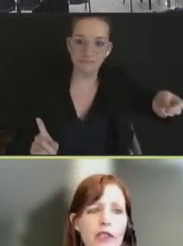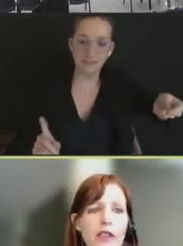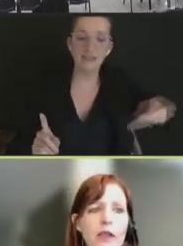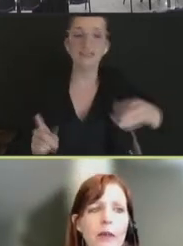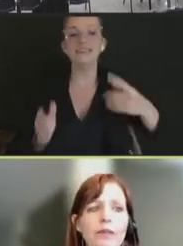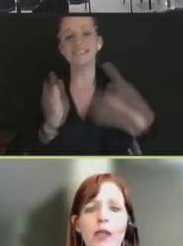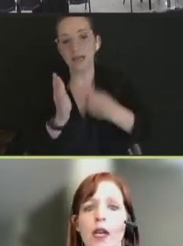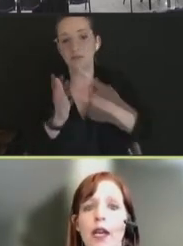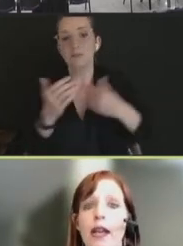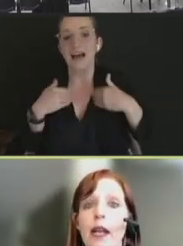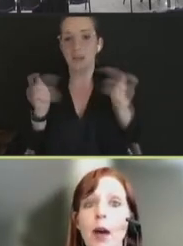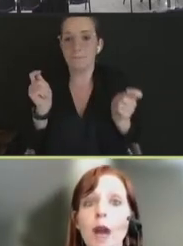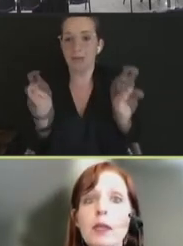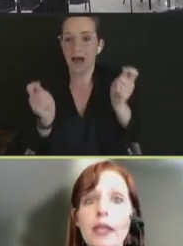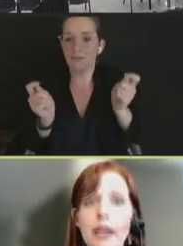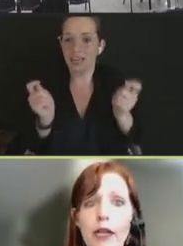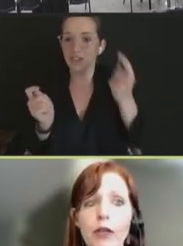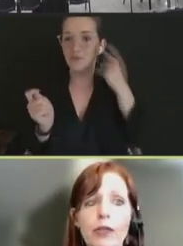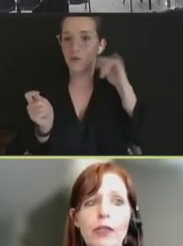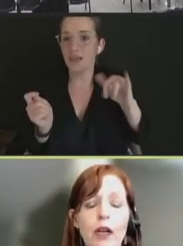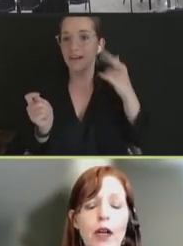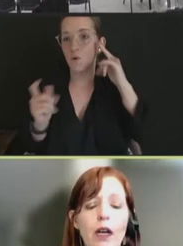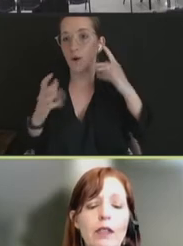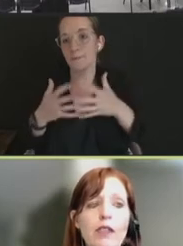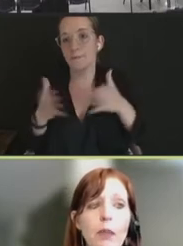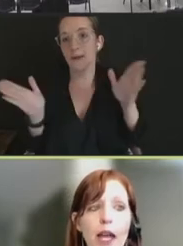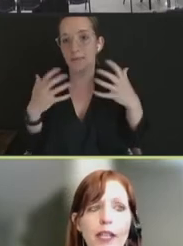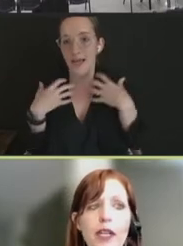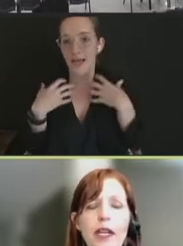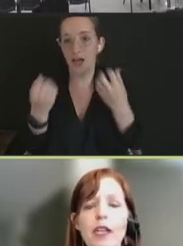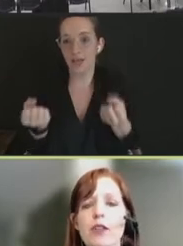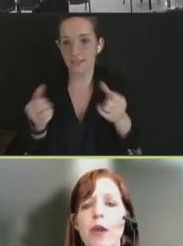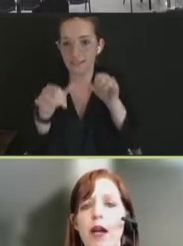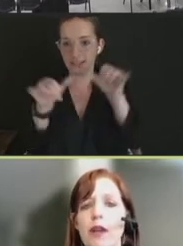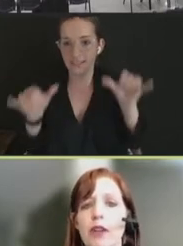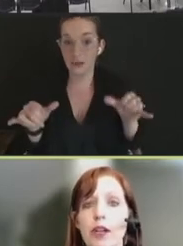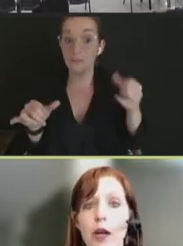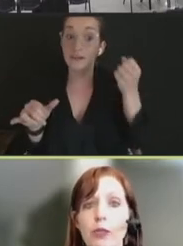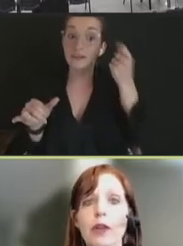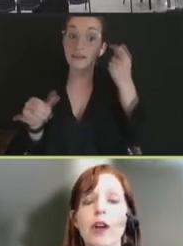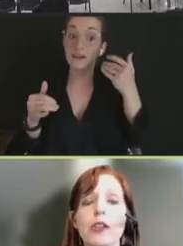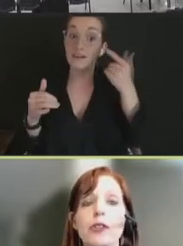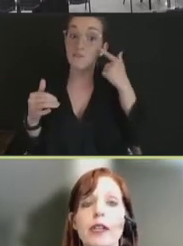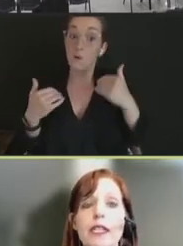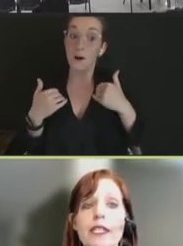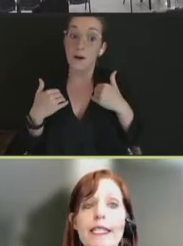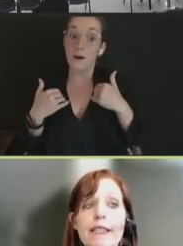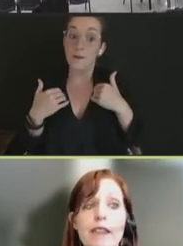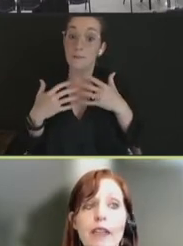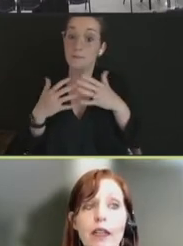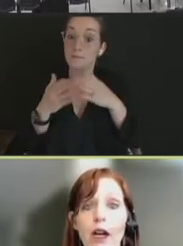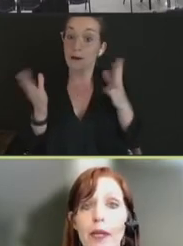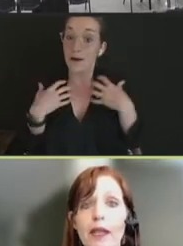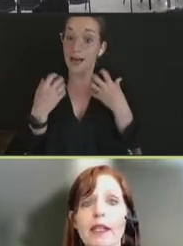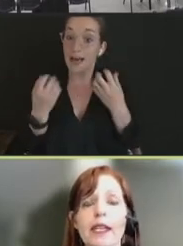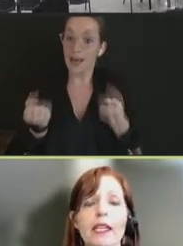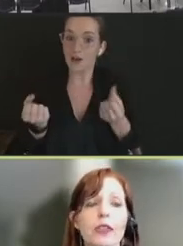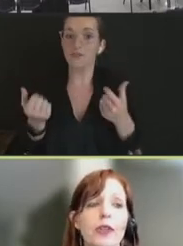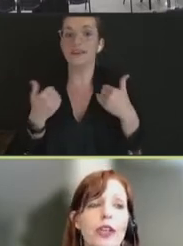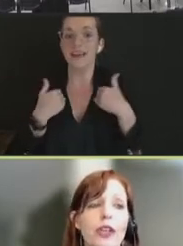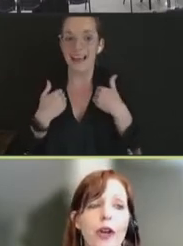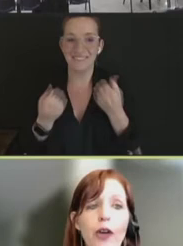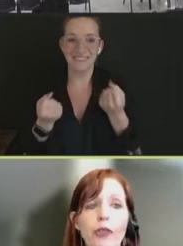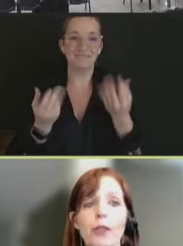health system. In a public health supply chain, you have a number of other entities that come in,